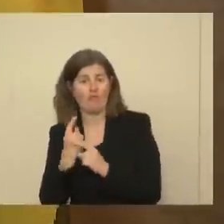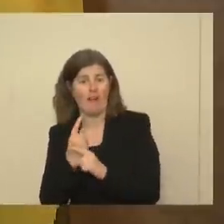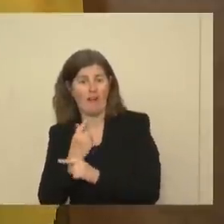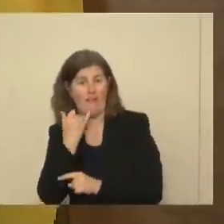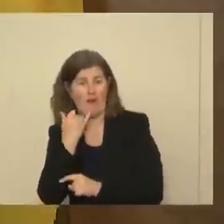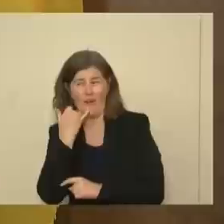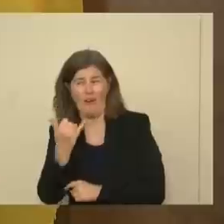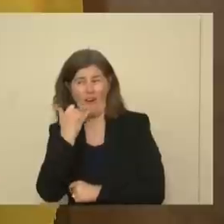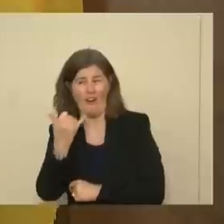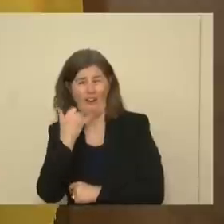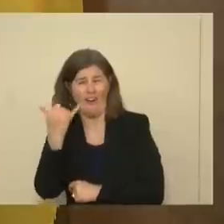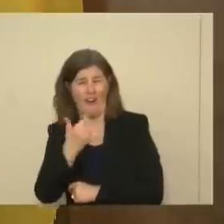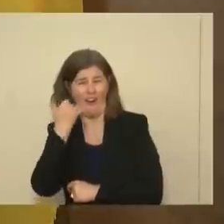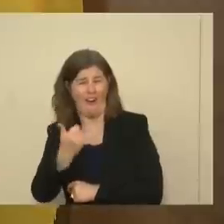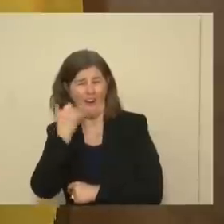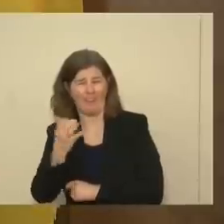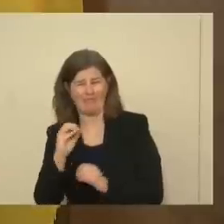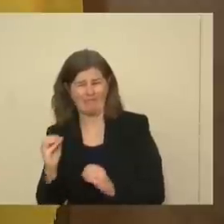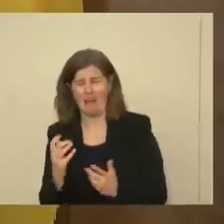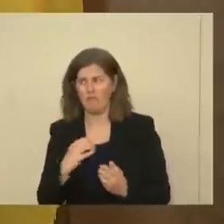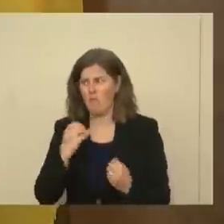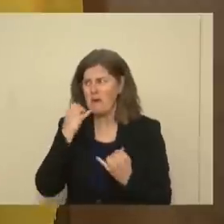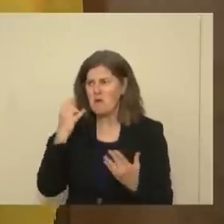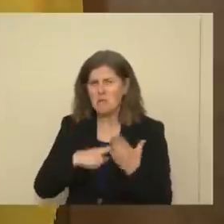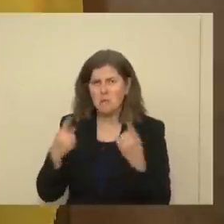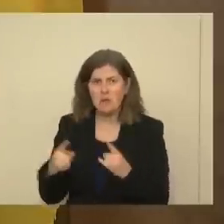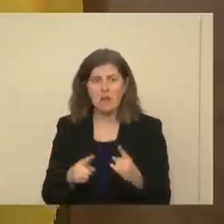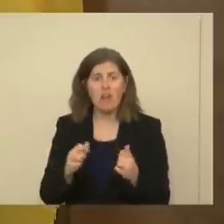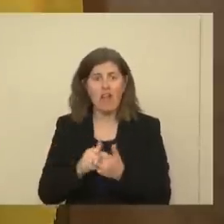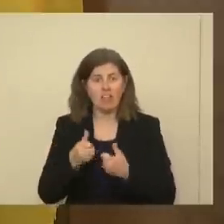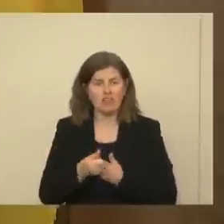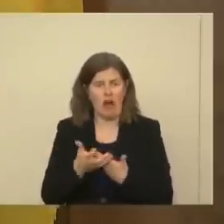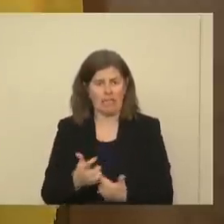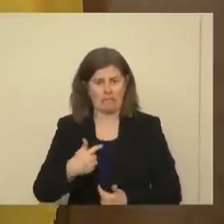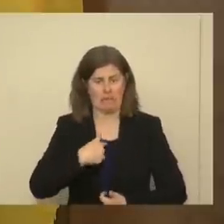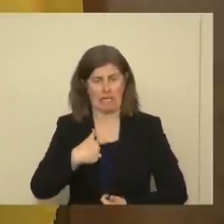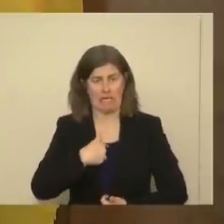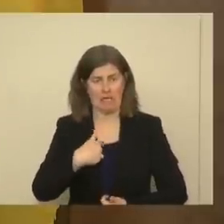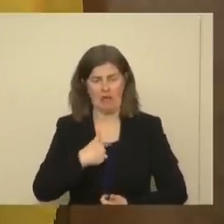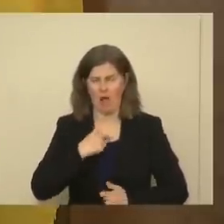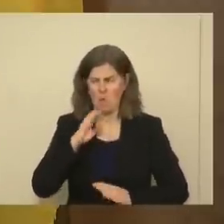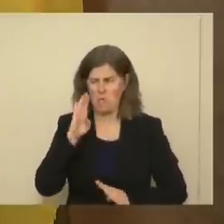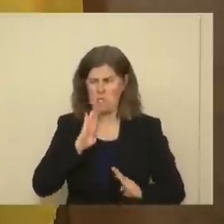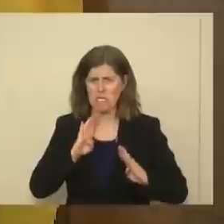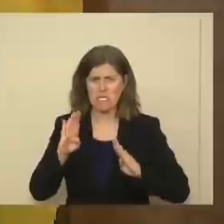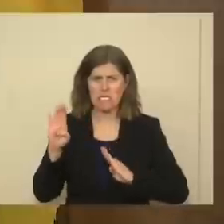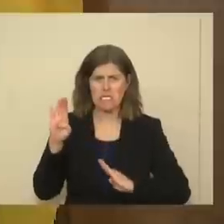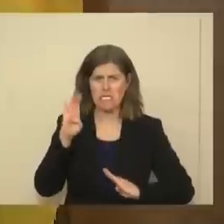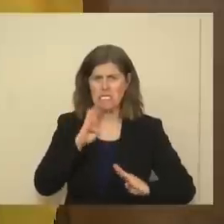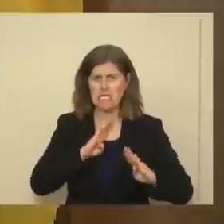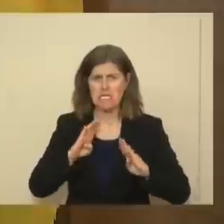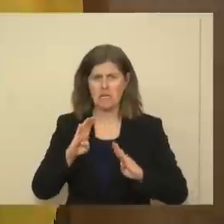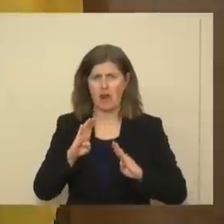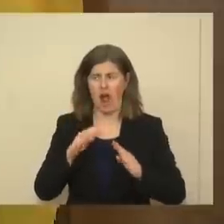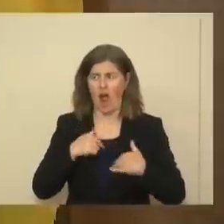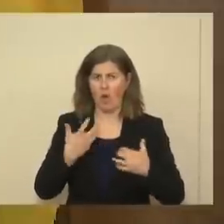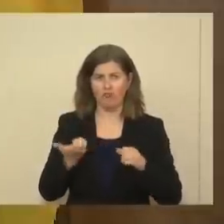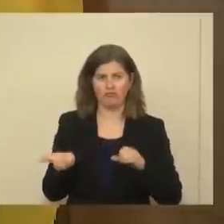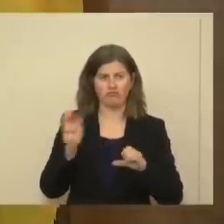times and not get through, and I have no idea. That has caused me, when I'm worried, to jump in a car